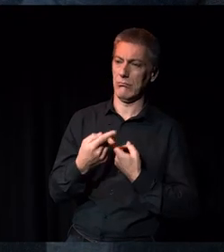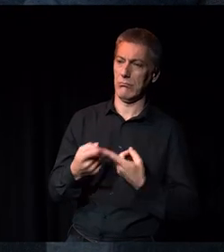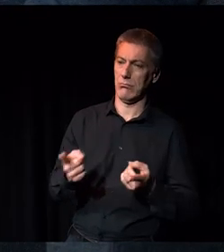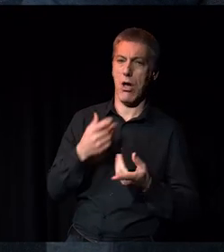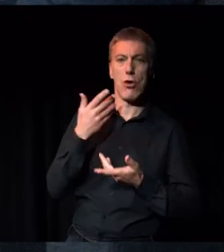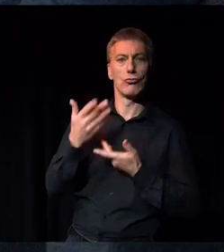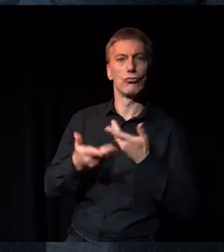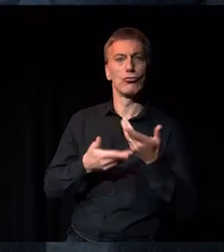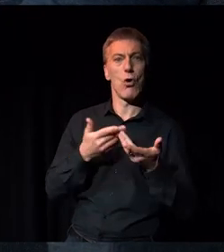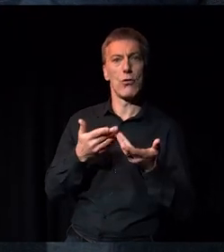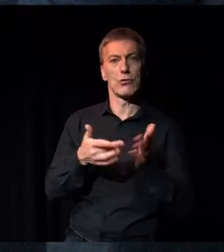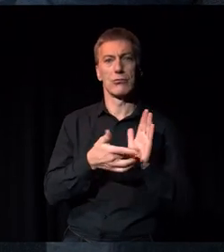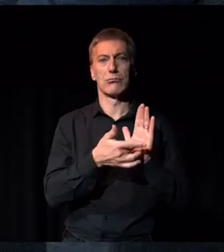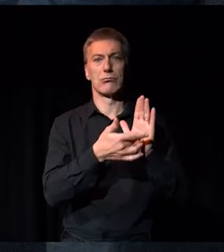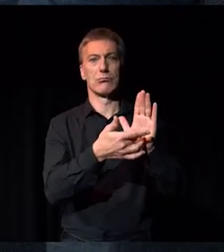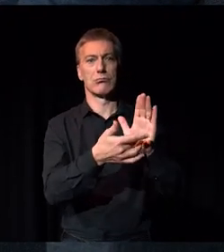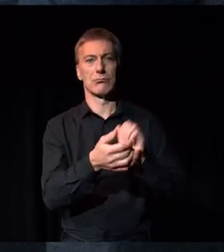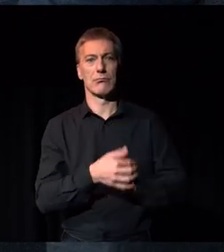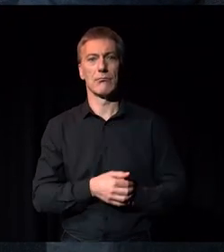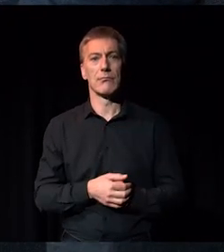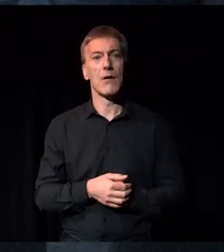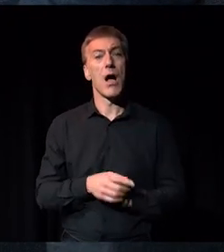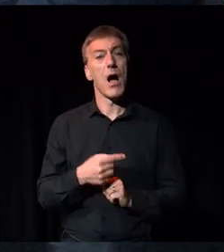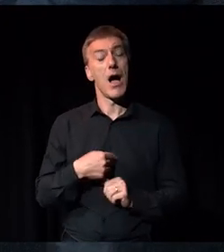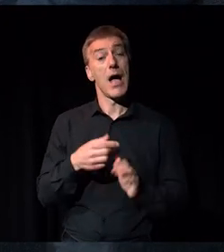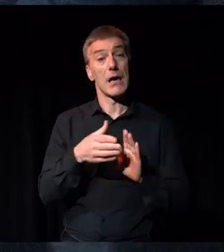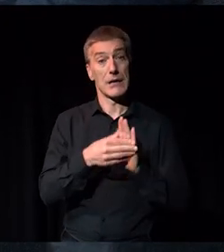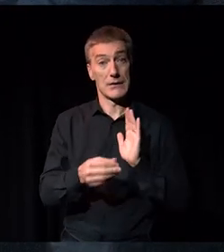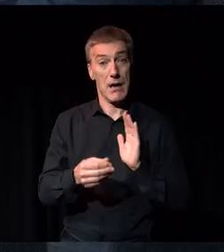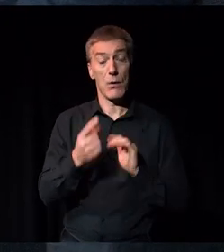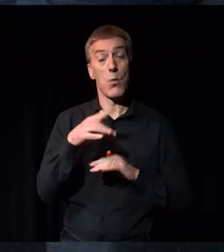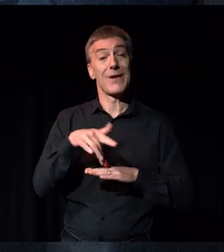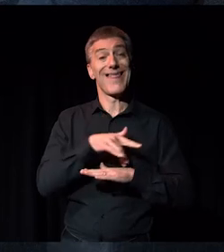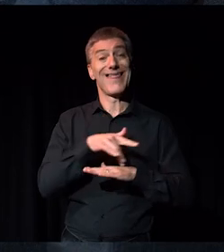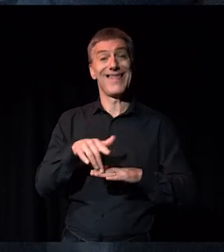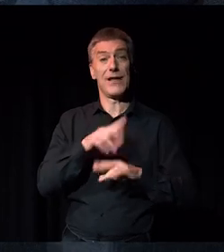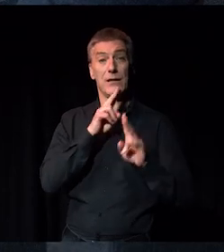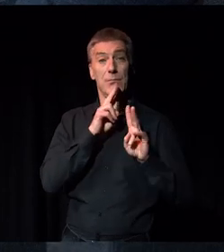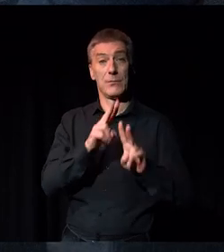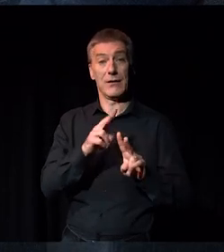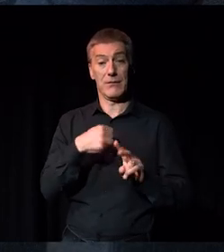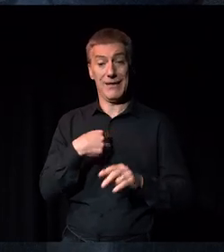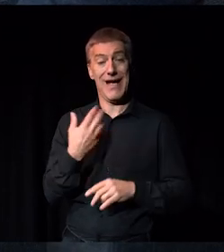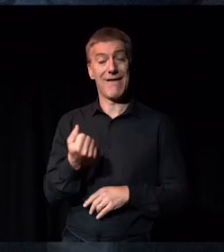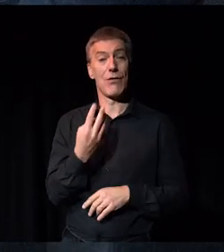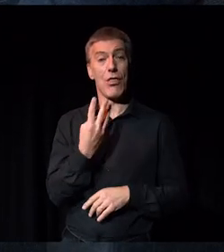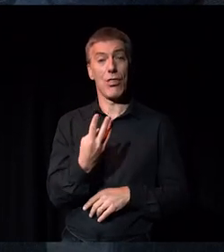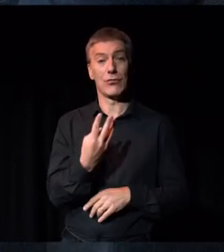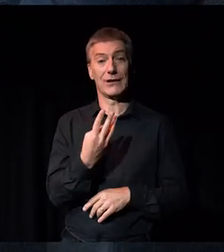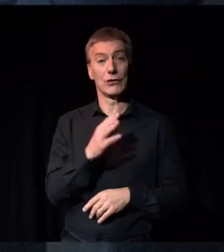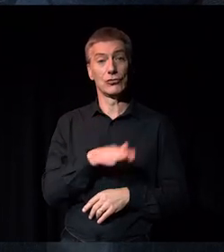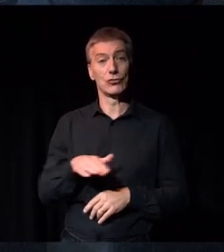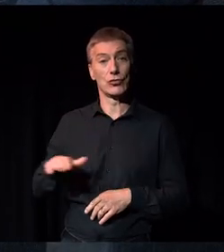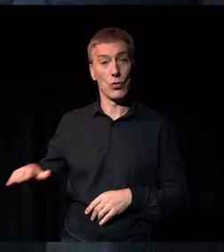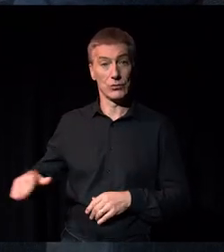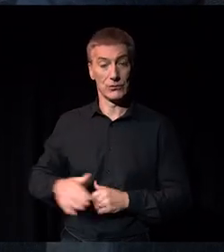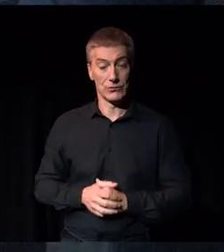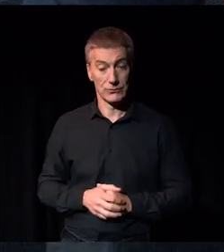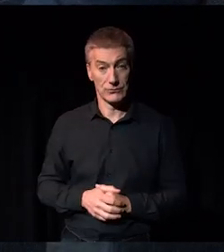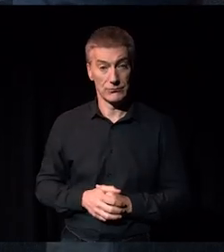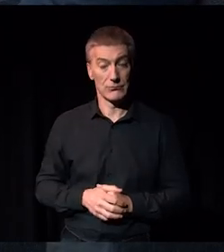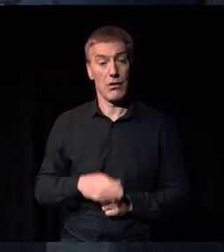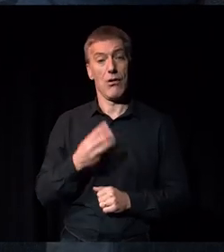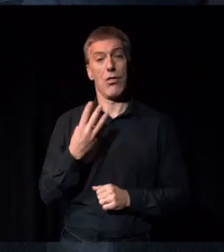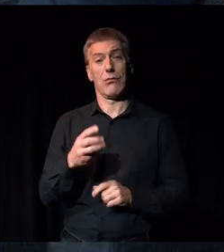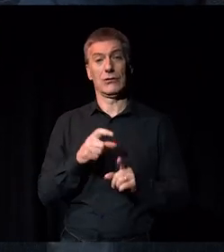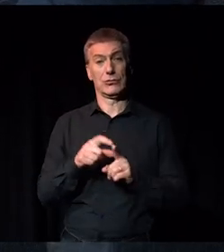And I guess one example I tend to give to people is from a theatre perspective. So I have three daughters, their names are Mariam, Aisha and Anissa. And